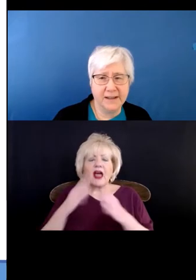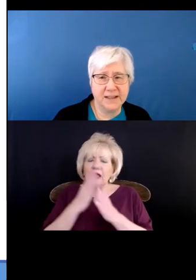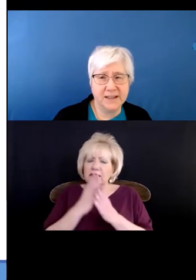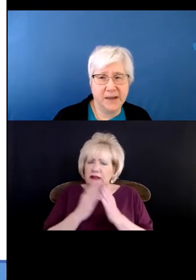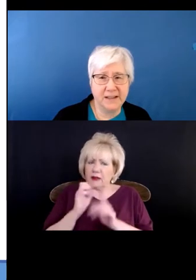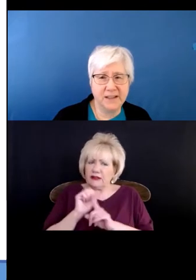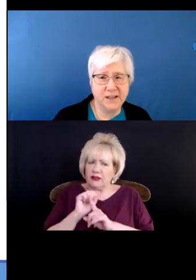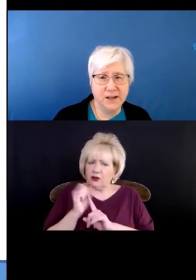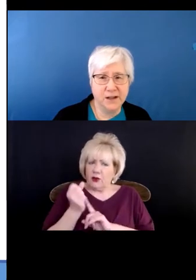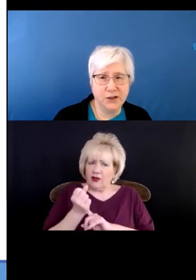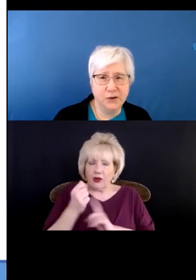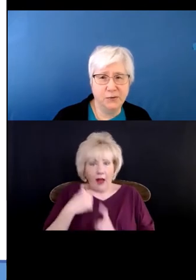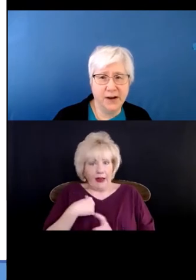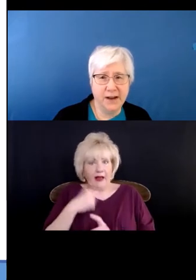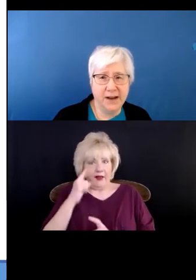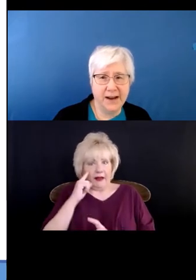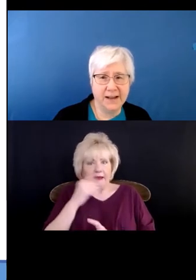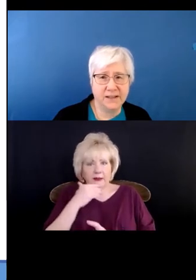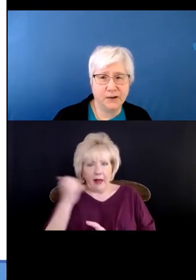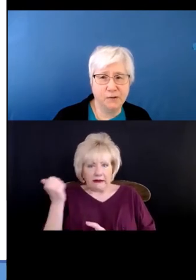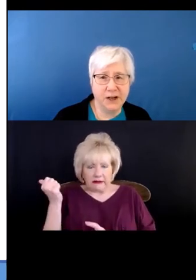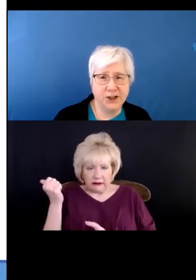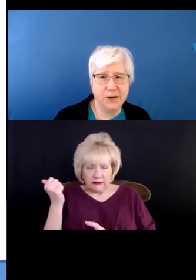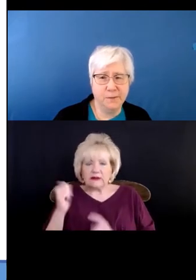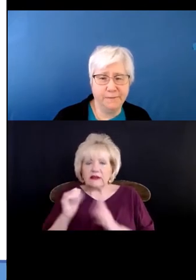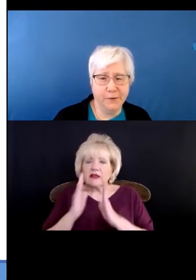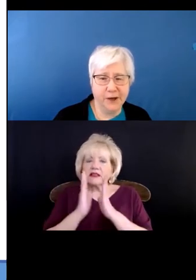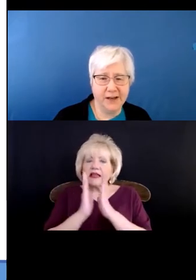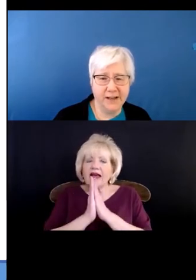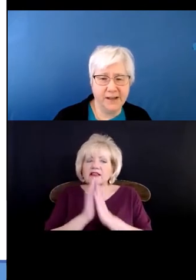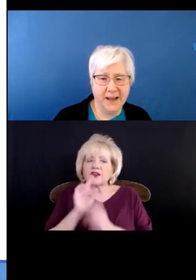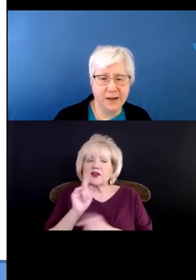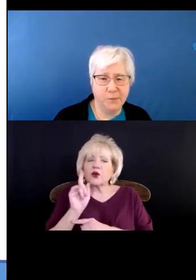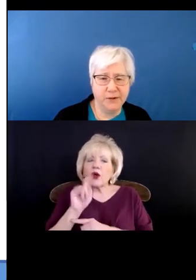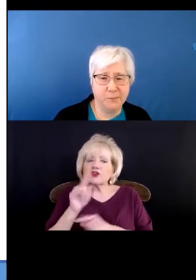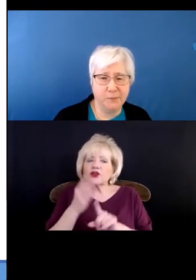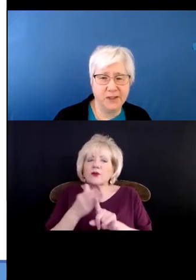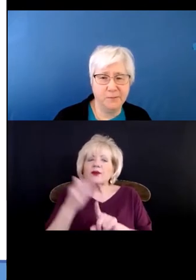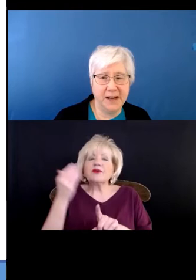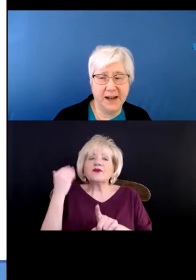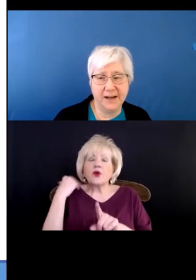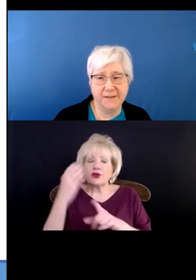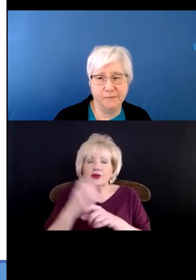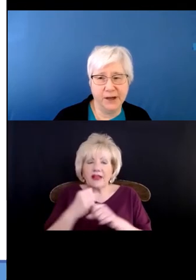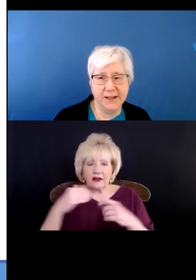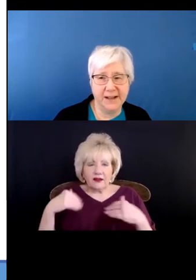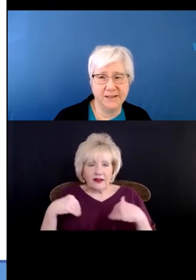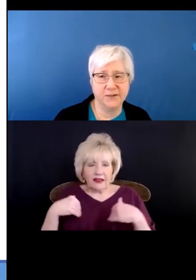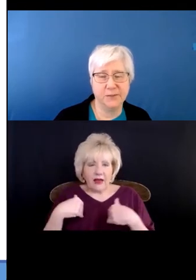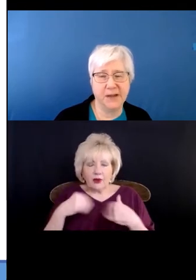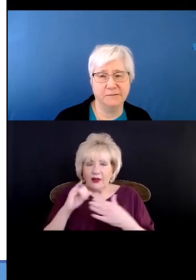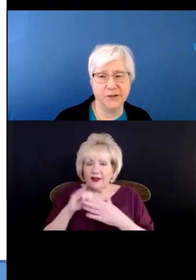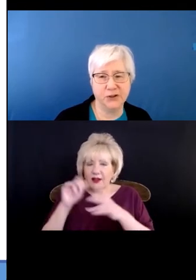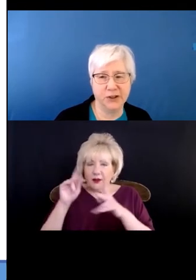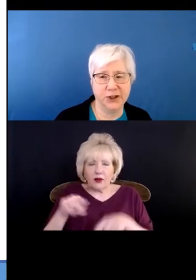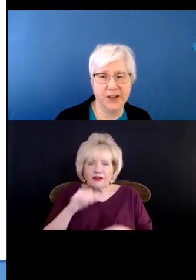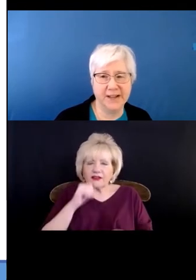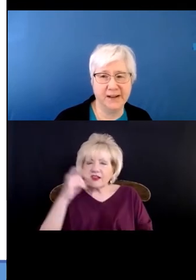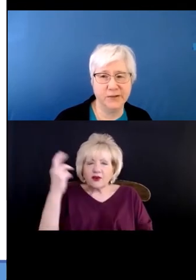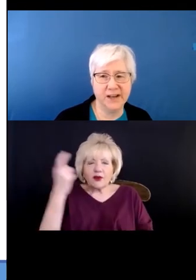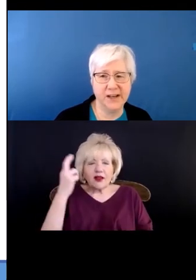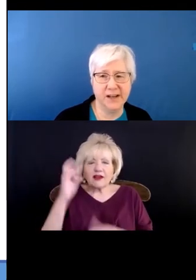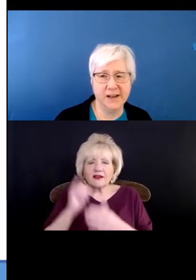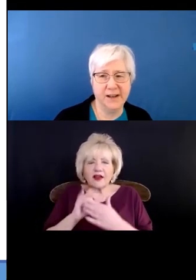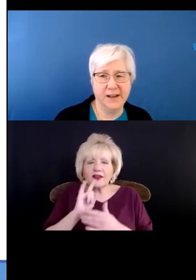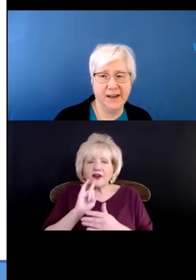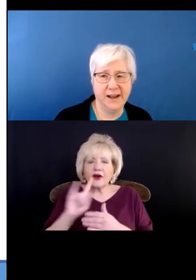while I think it's best to ask the question before getting the animal, the person may not even realize there's a pet restriction in